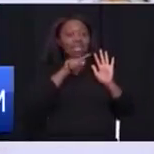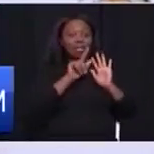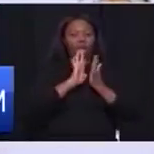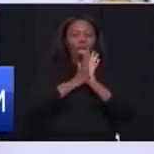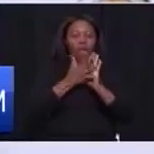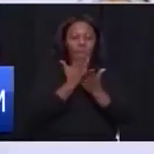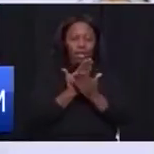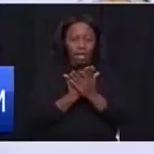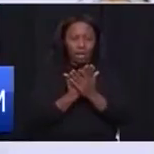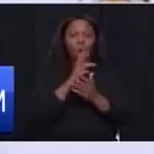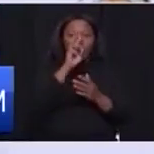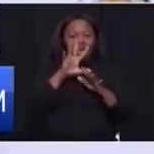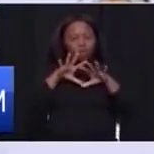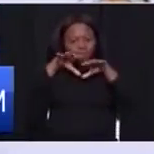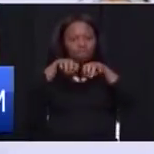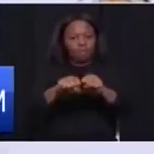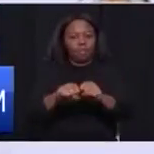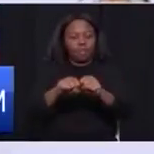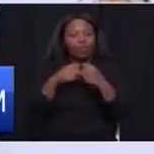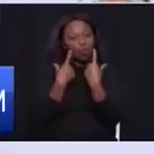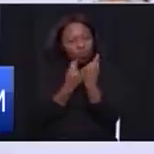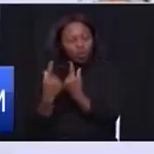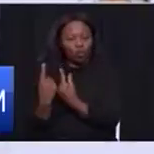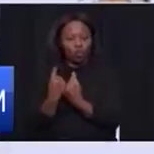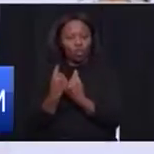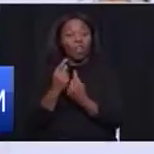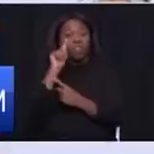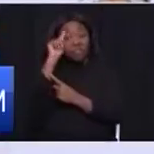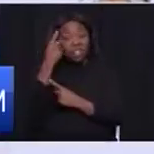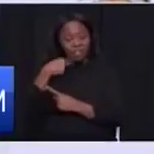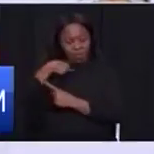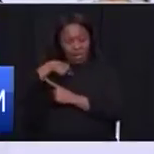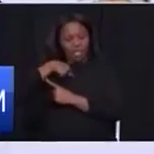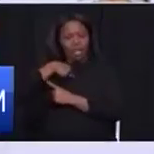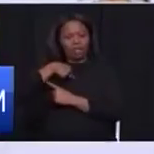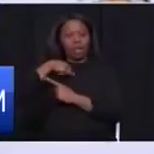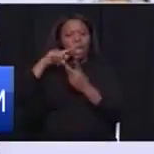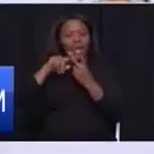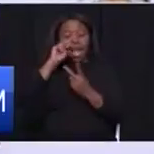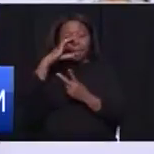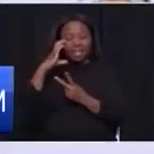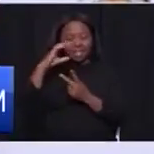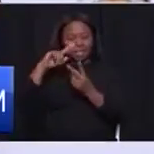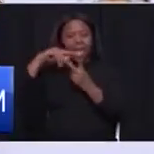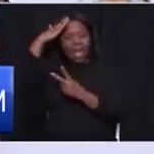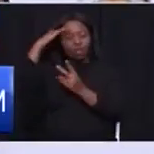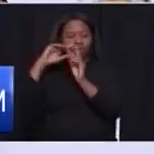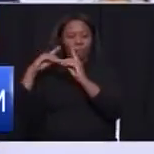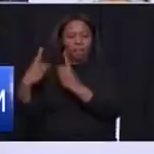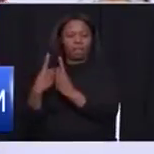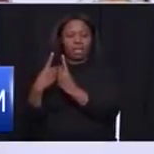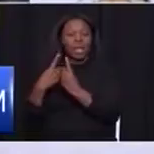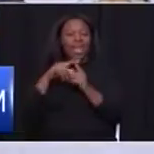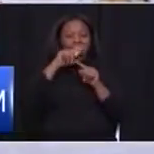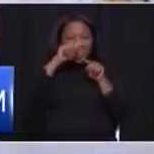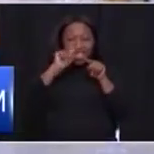We need a hands-on approach, firstly from myself, the MEC, the head of department, and every